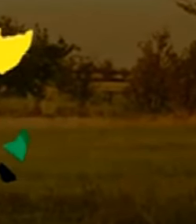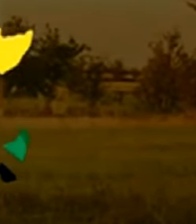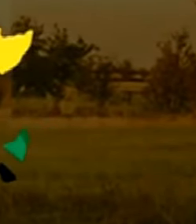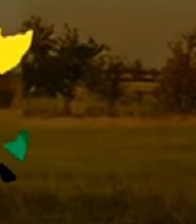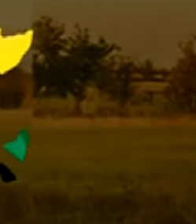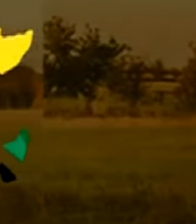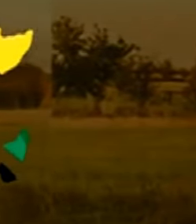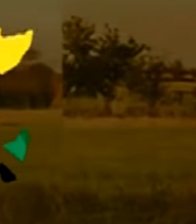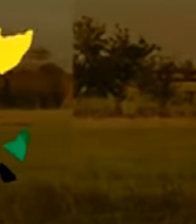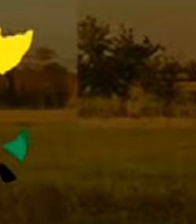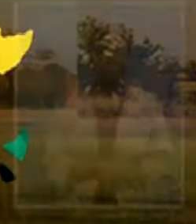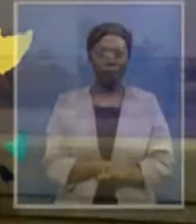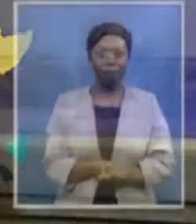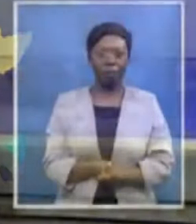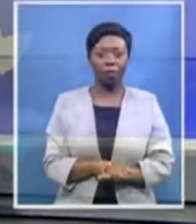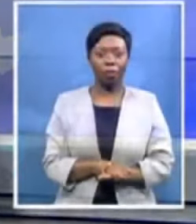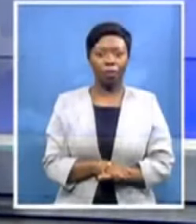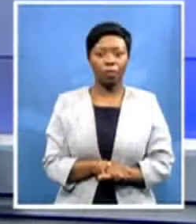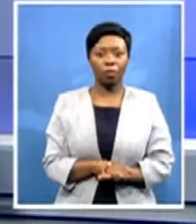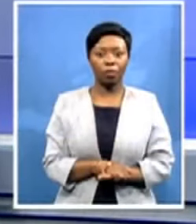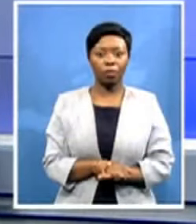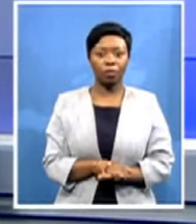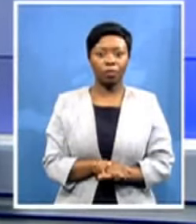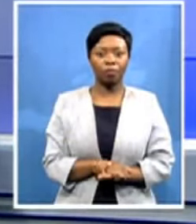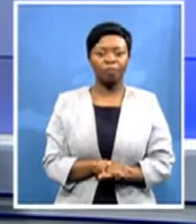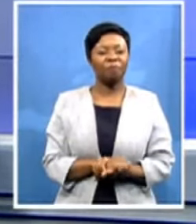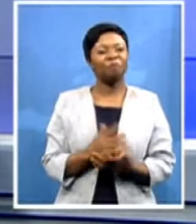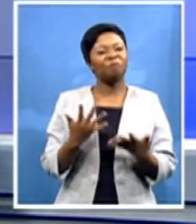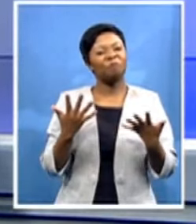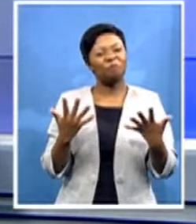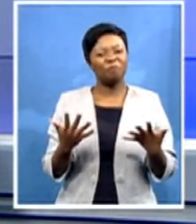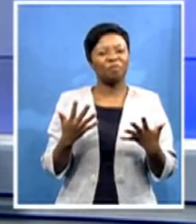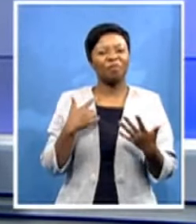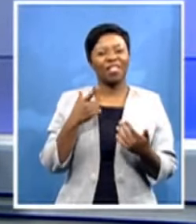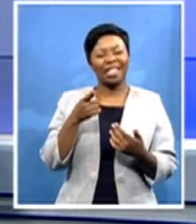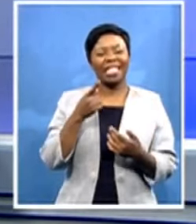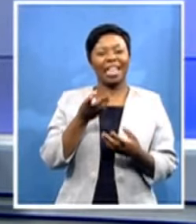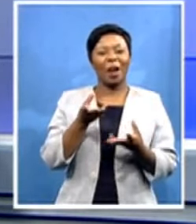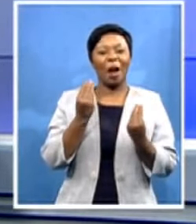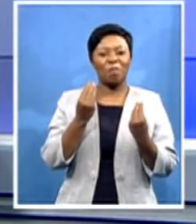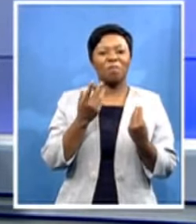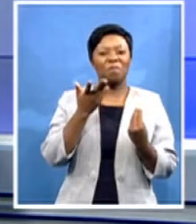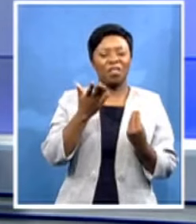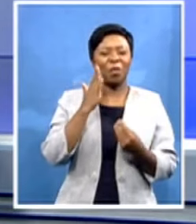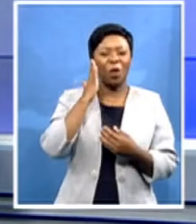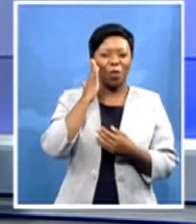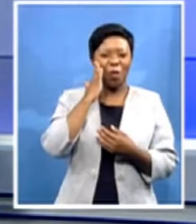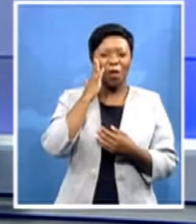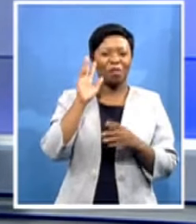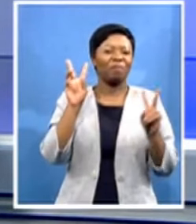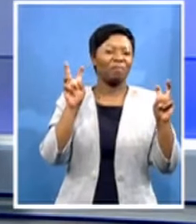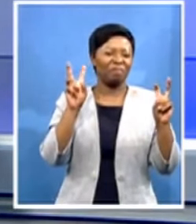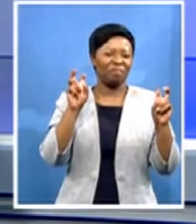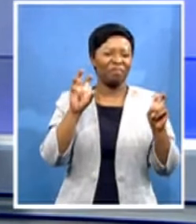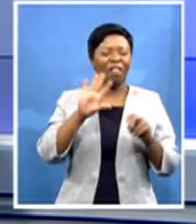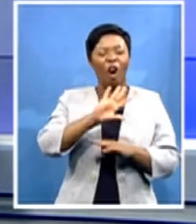of course when that sting comes on you know we're talking about africa month related stories now